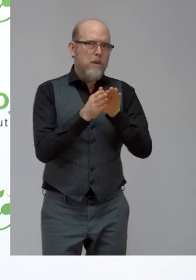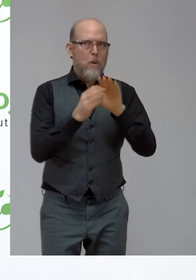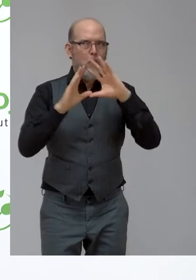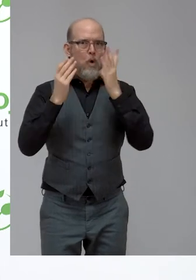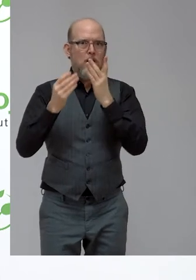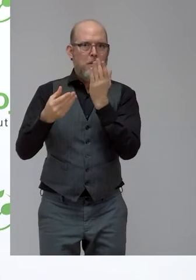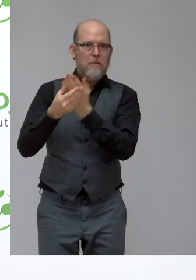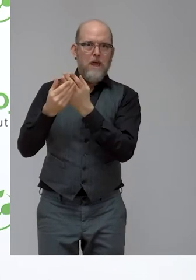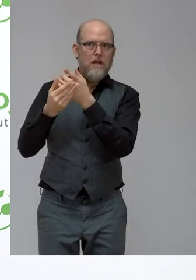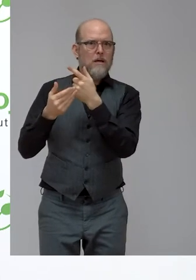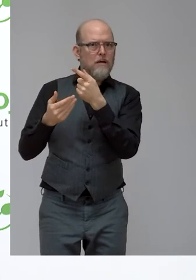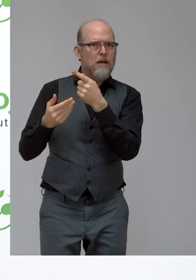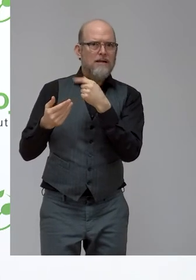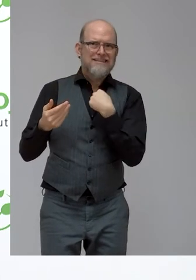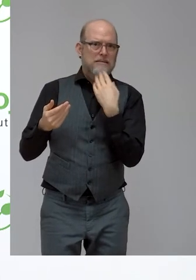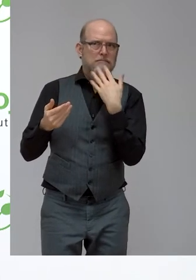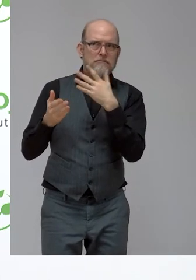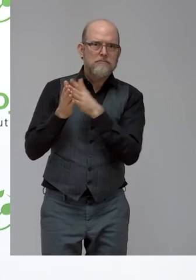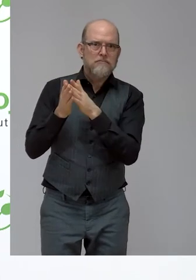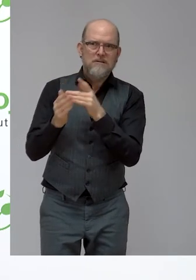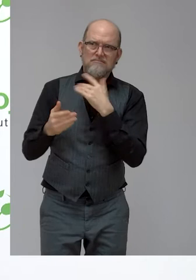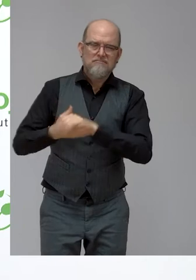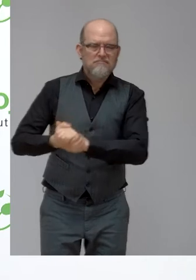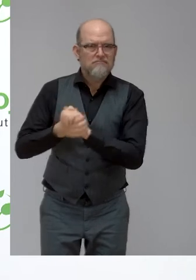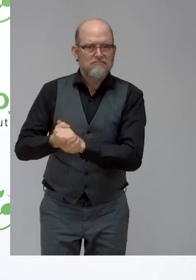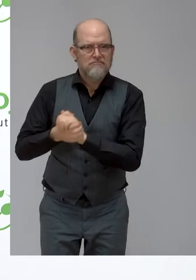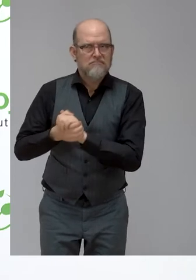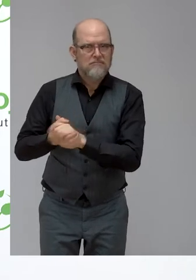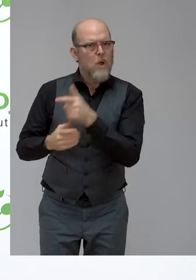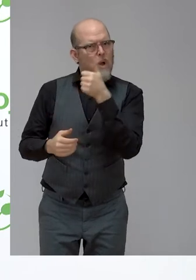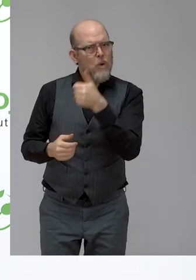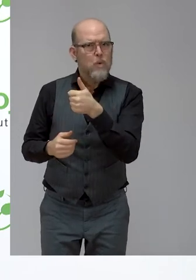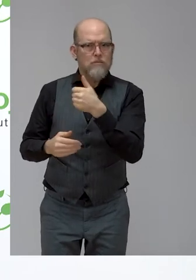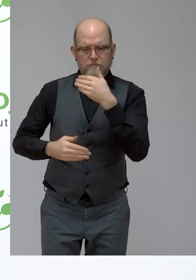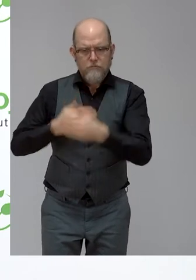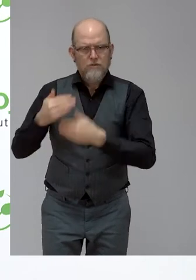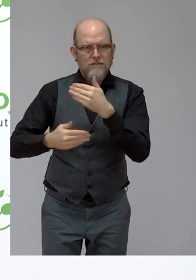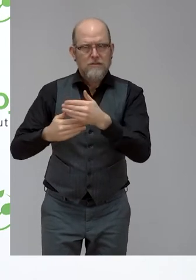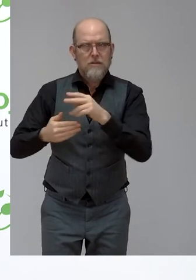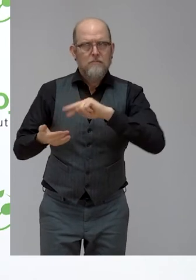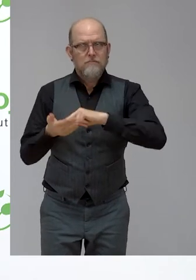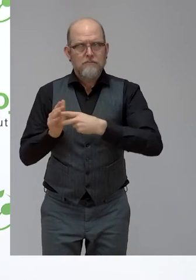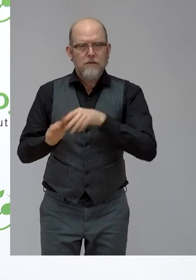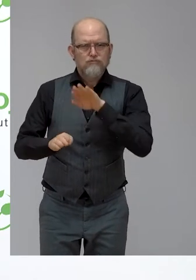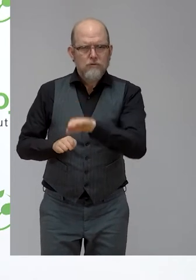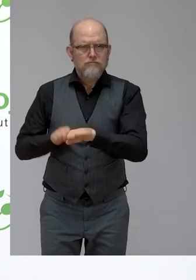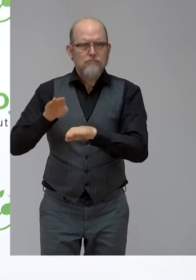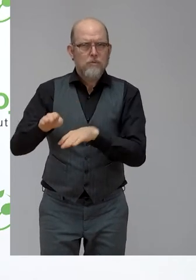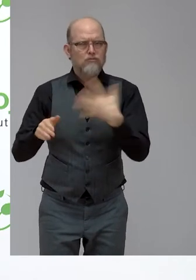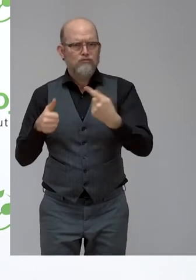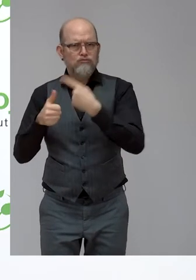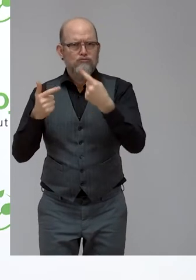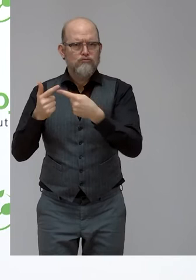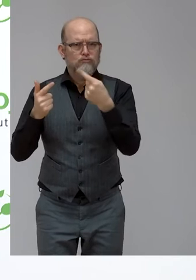for the progress that you also personally making for for making the programs and and the instruments more inclusive.